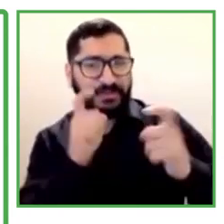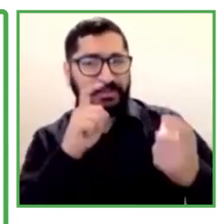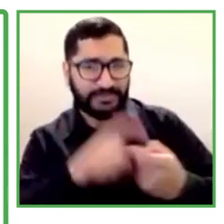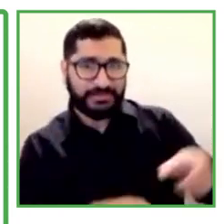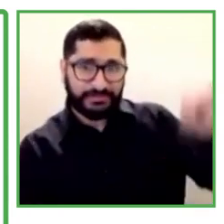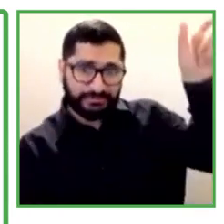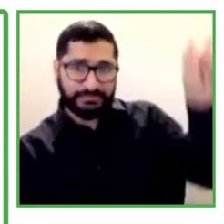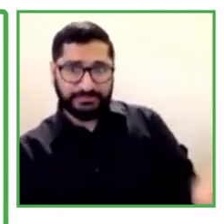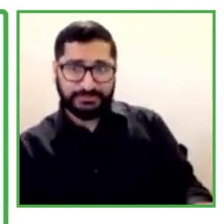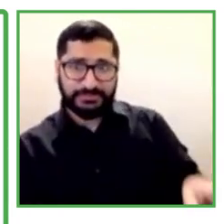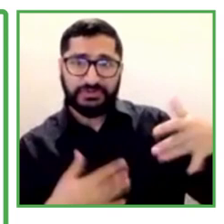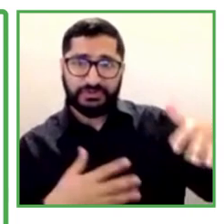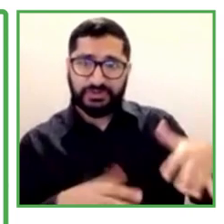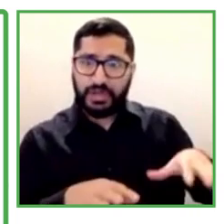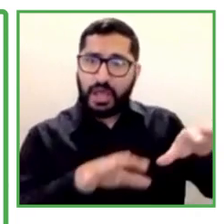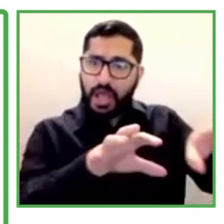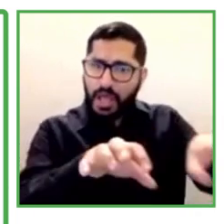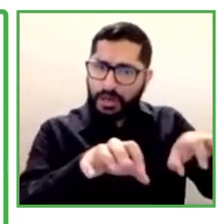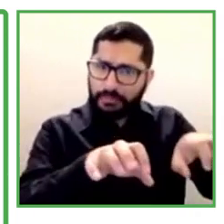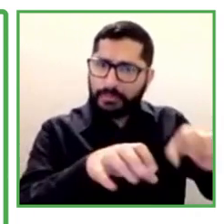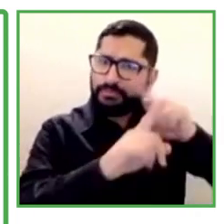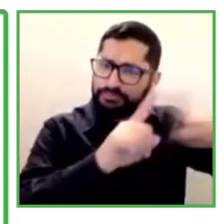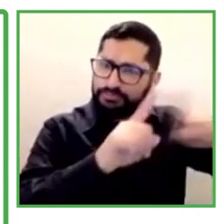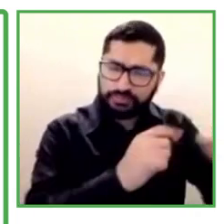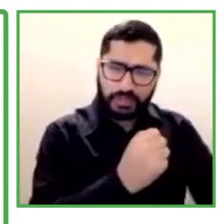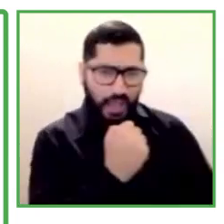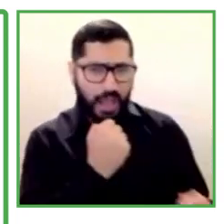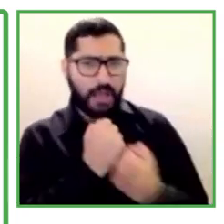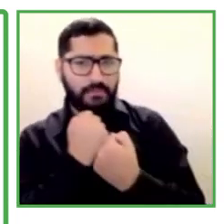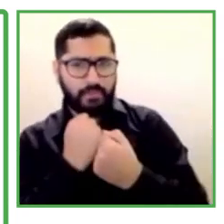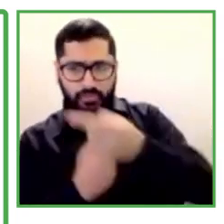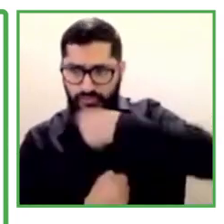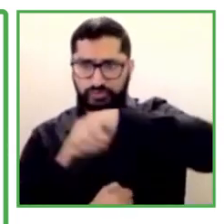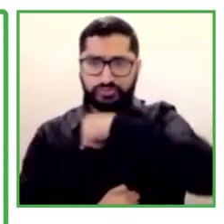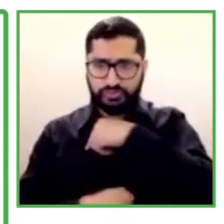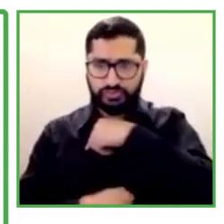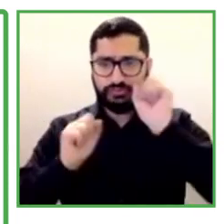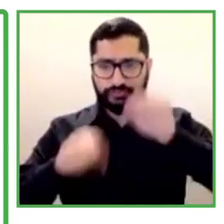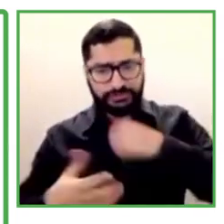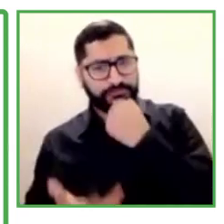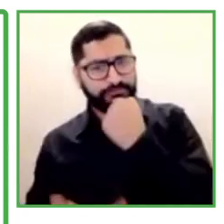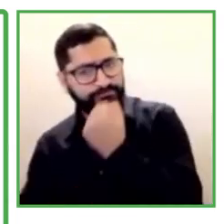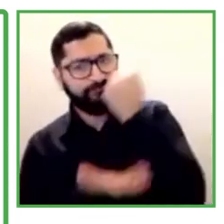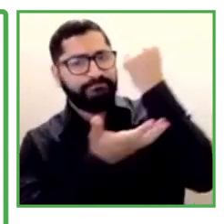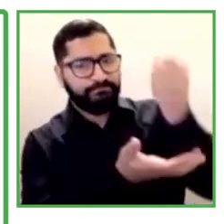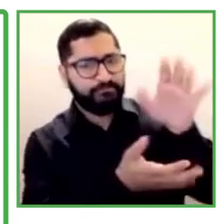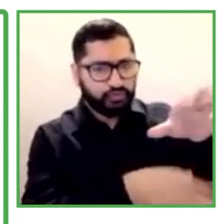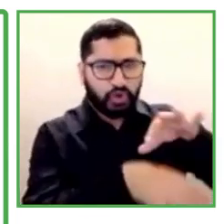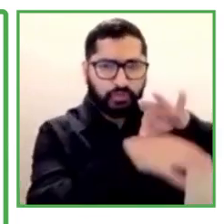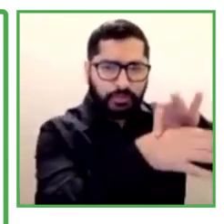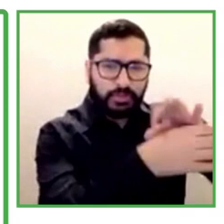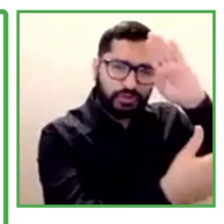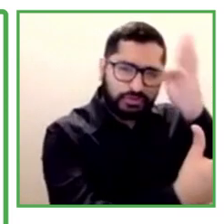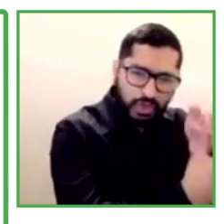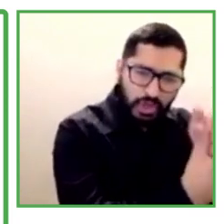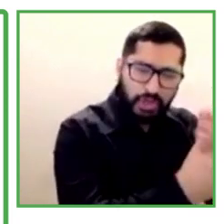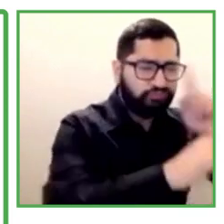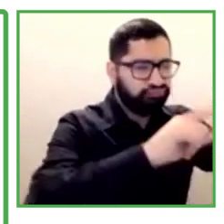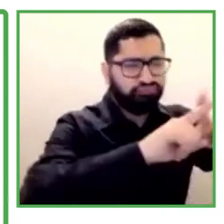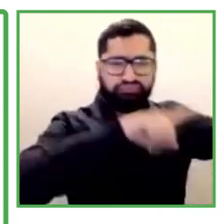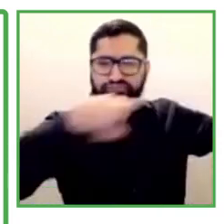that they need to make for their accompanying animals, their pets. So, so